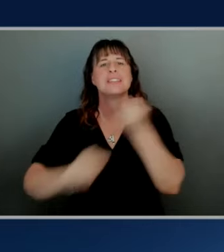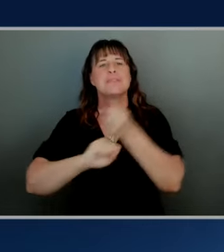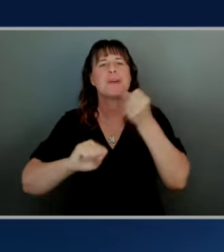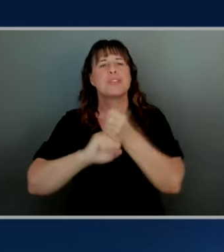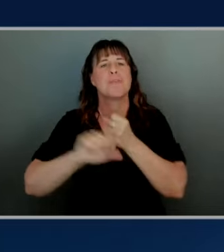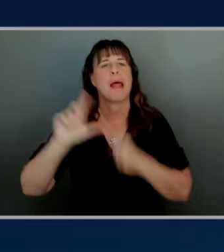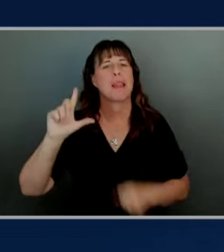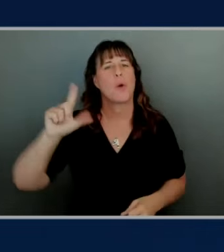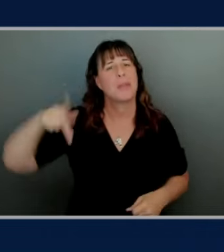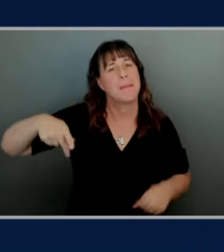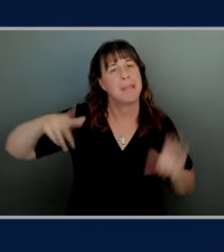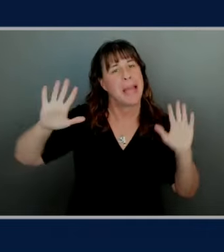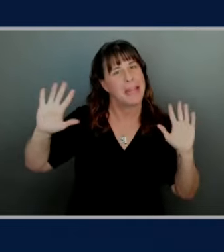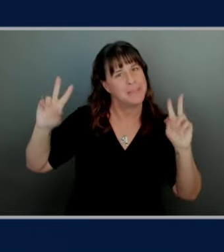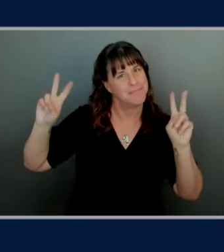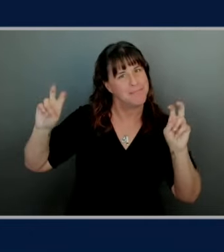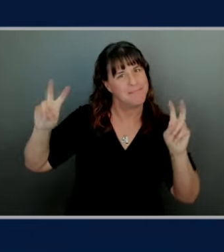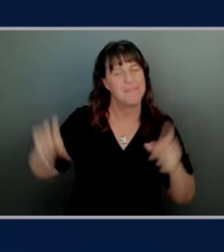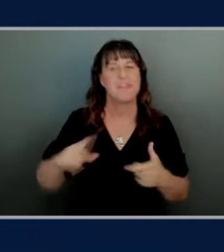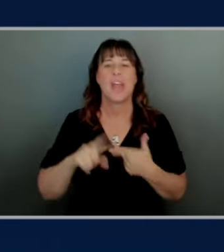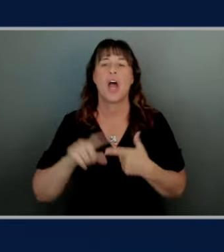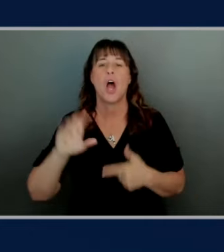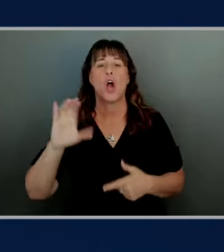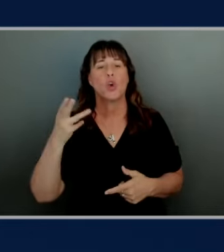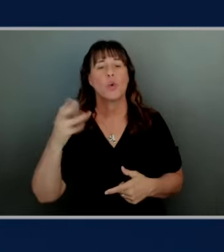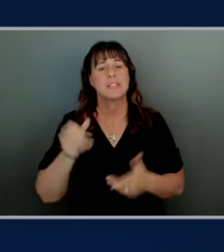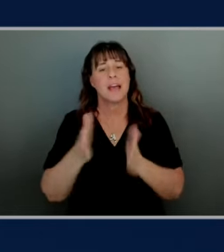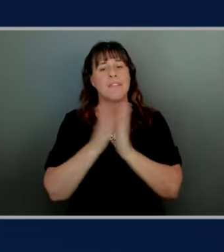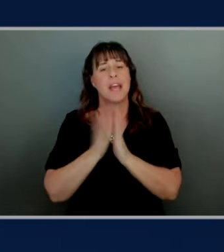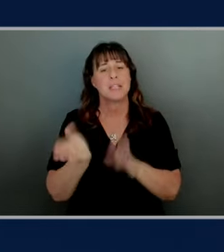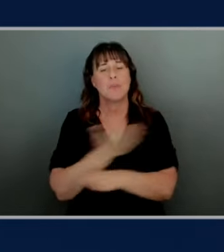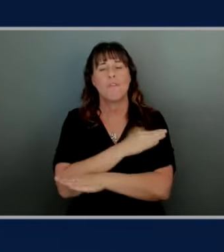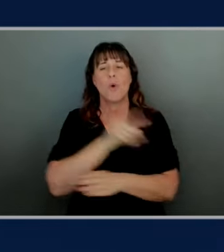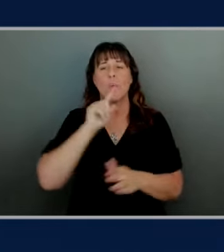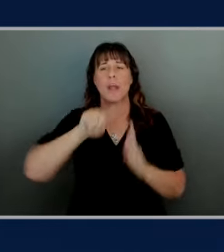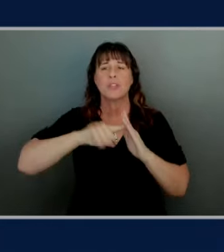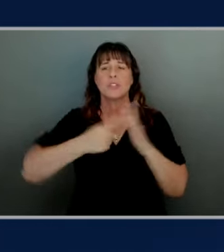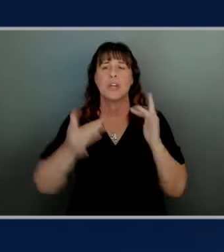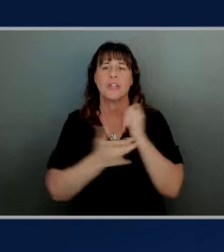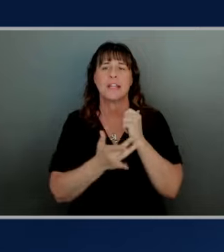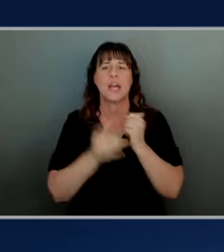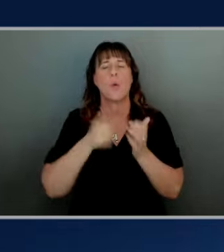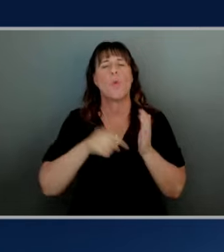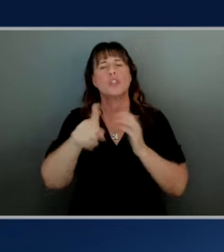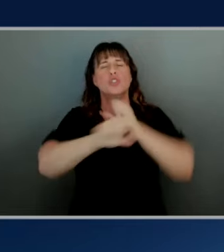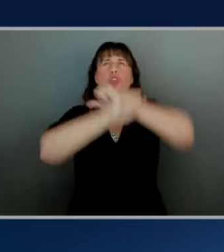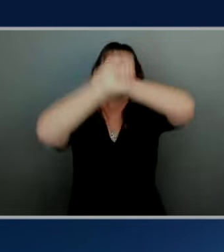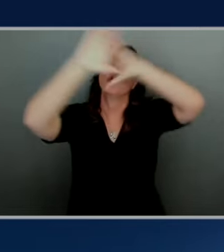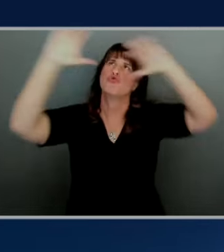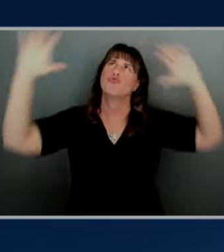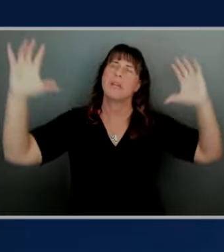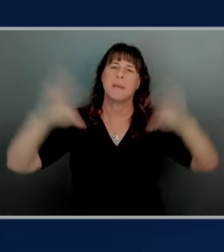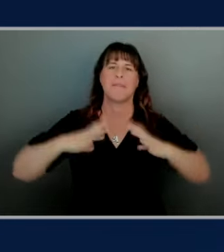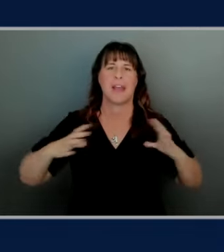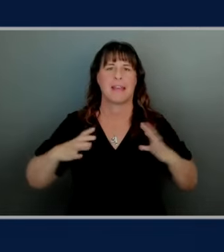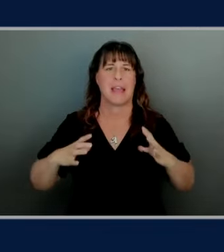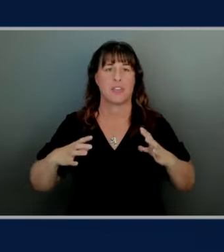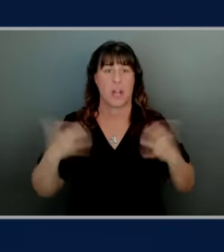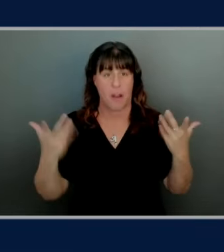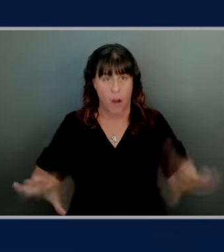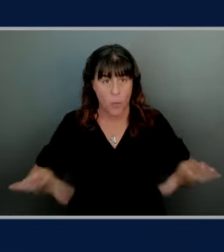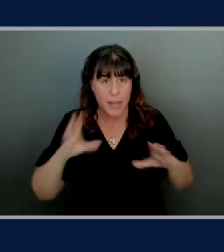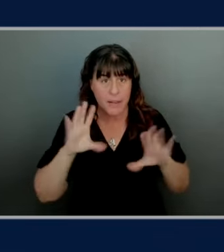Chris I have to ask before we jump into the tech what's your what's your dream vacation and have you taken it already